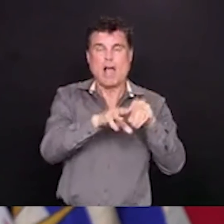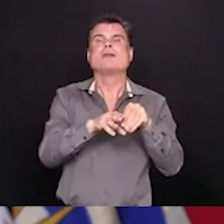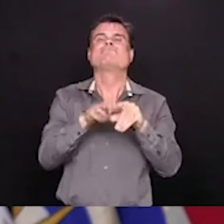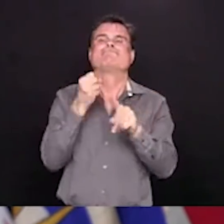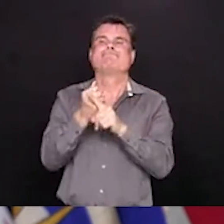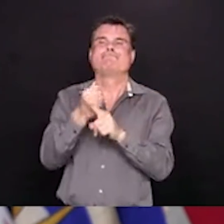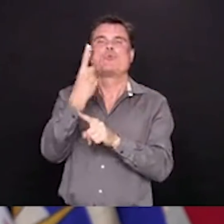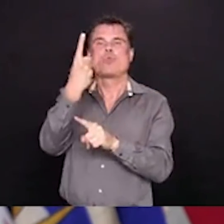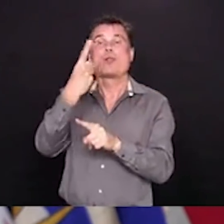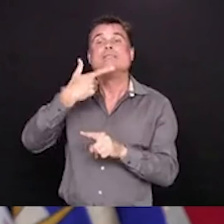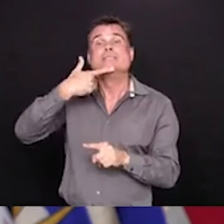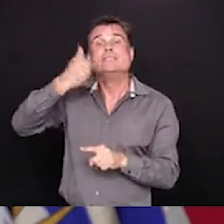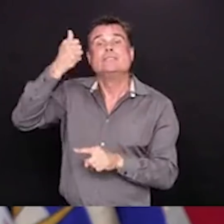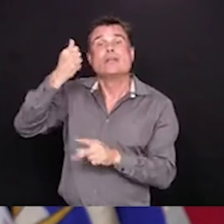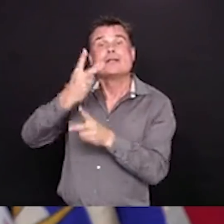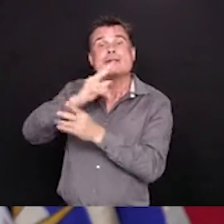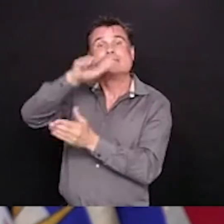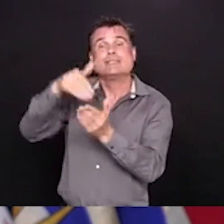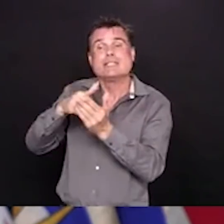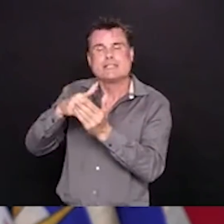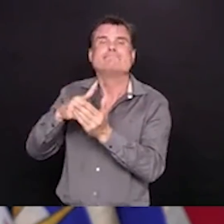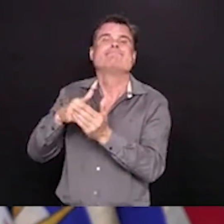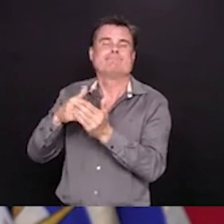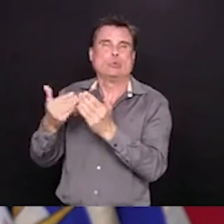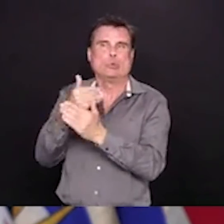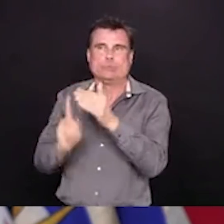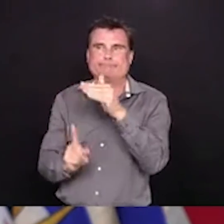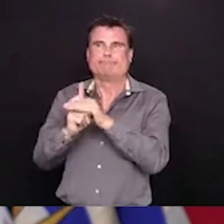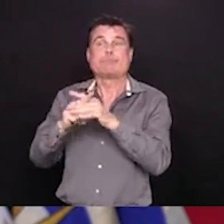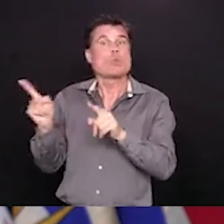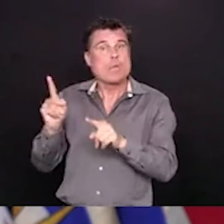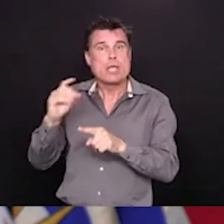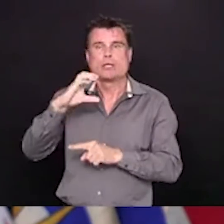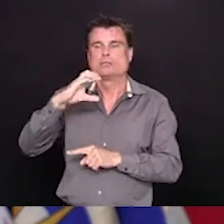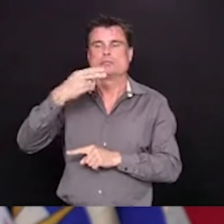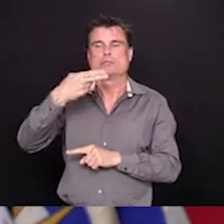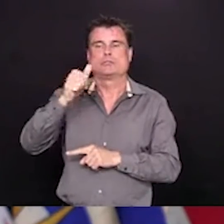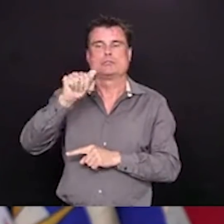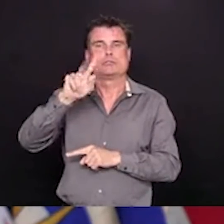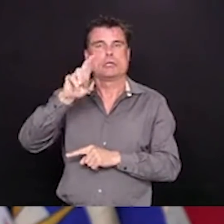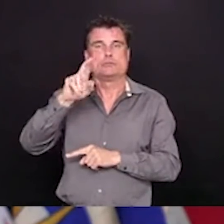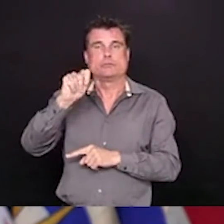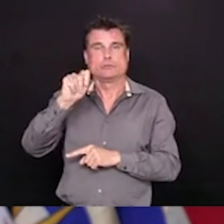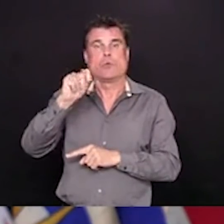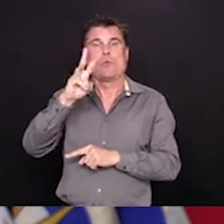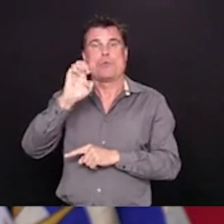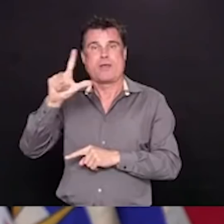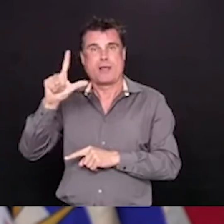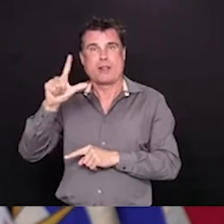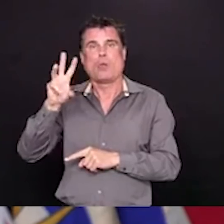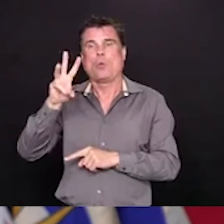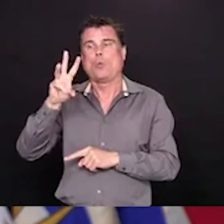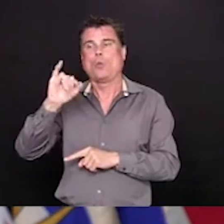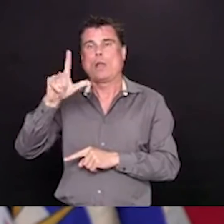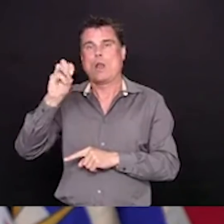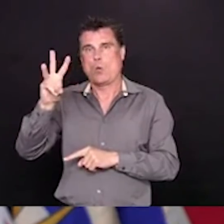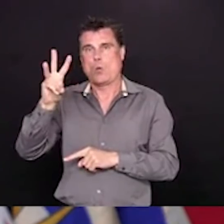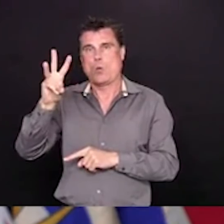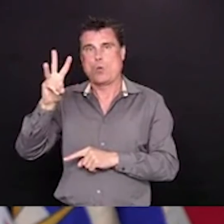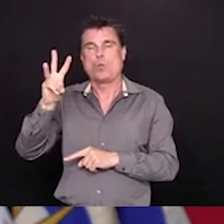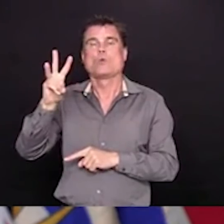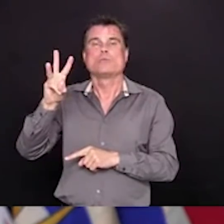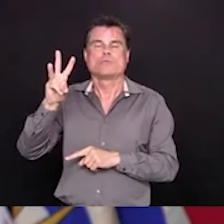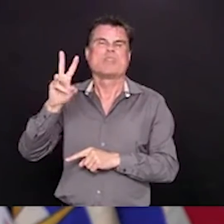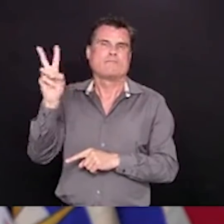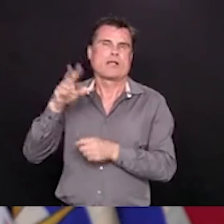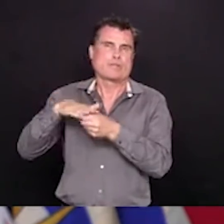-Willow Long-Term Care. We now have, that brings us up to 20 long-term care assisted living